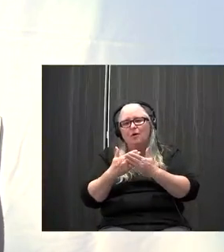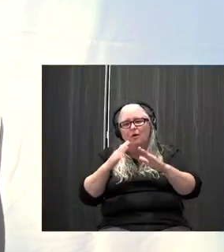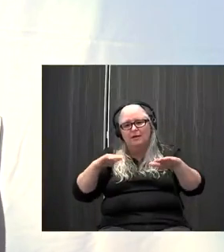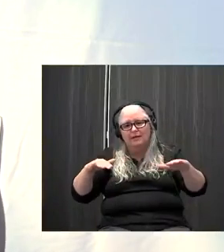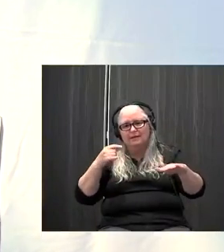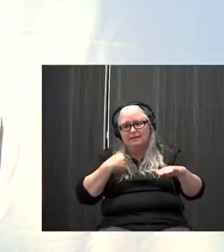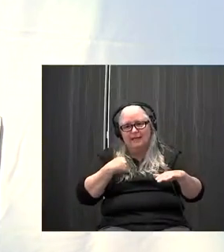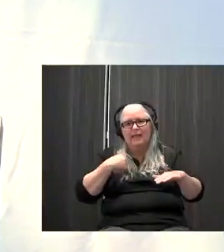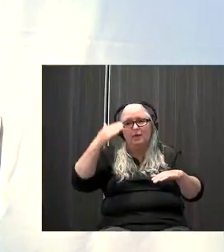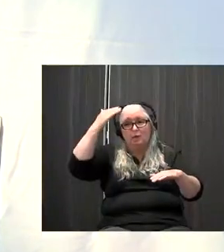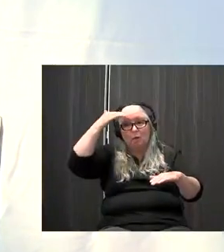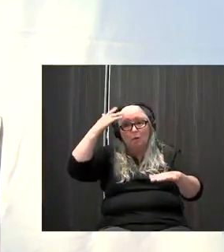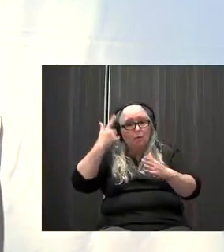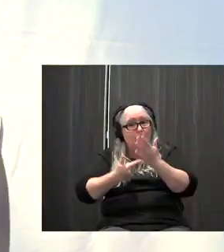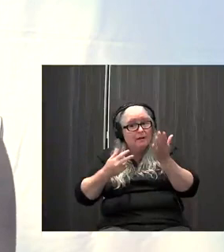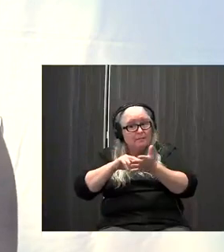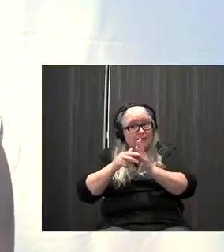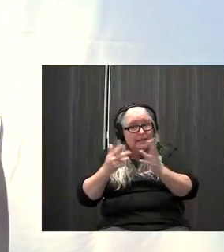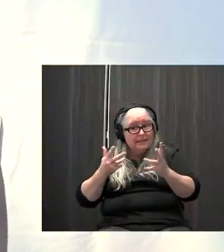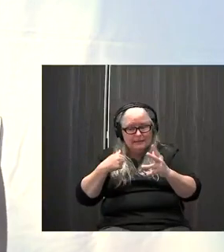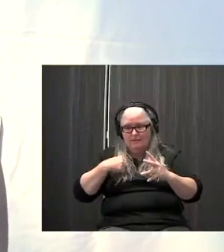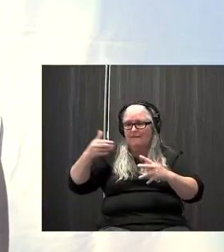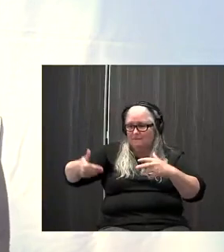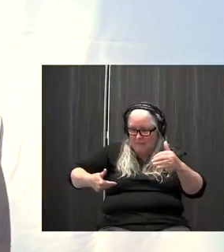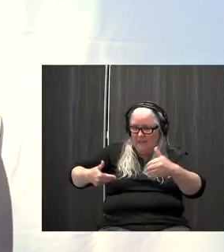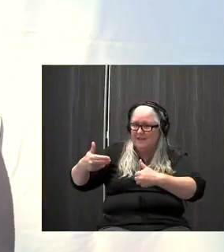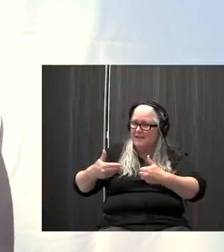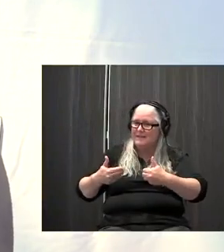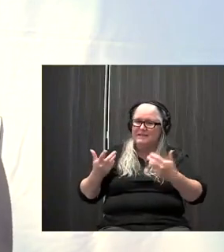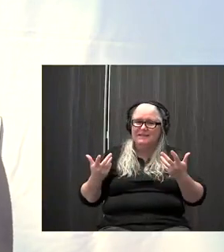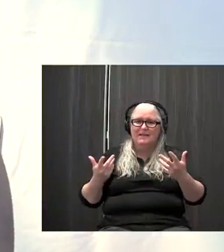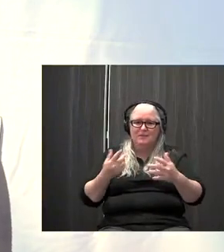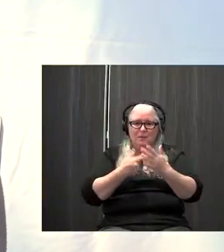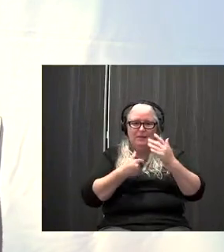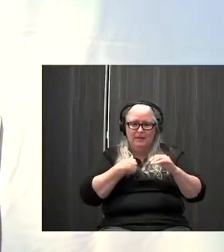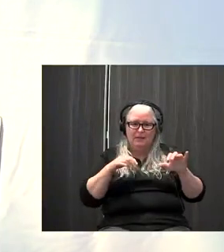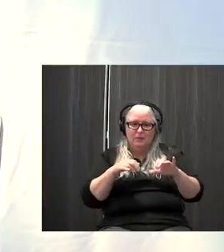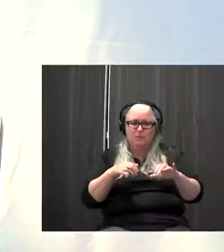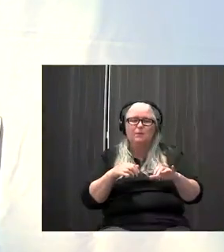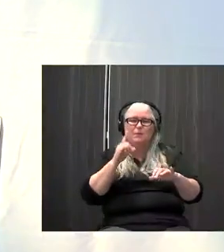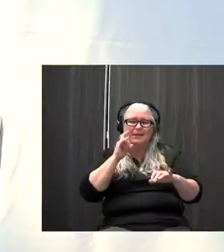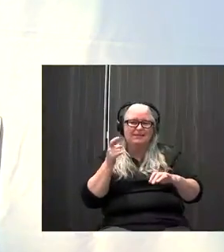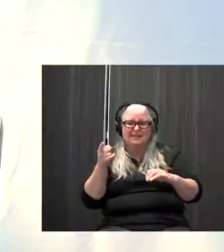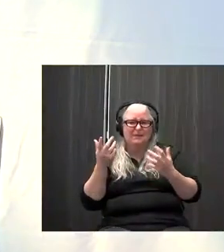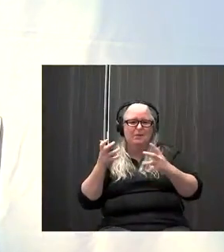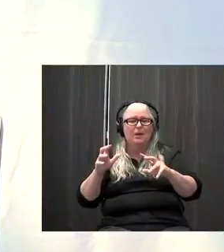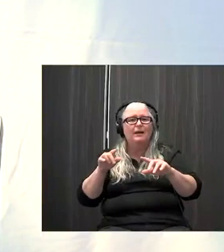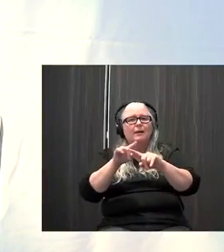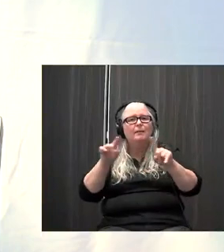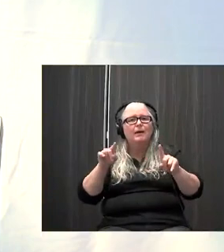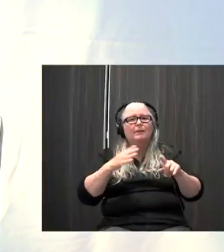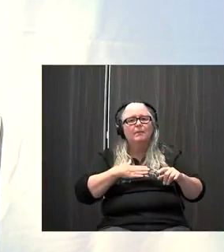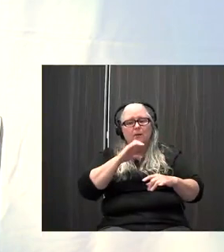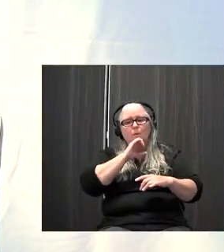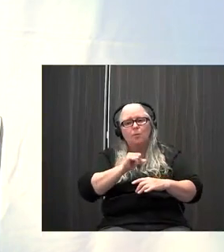path. They know it. They know what it is. I invite them, I think it's because what I do a lot, they don't want to touch it. But Noah actually has one. My